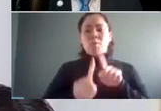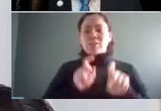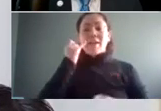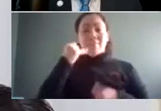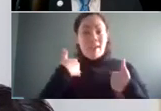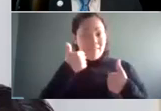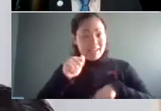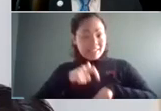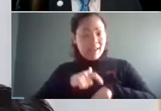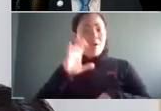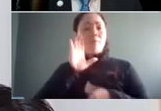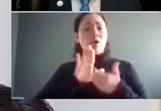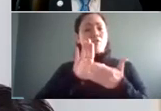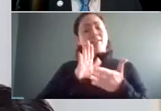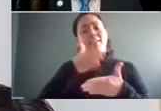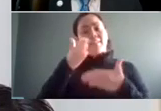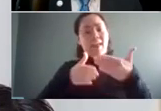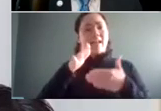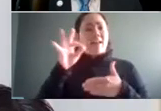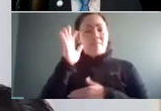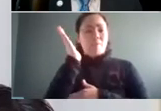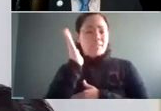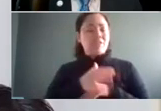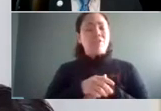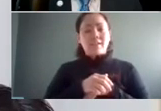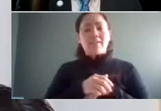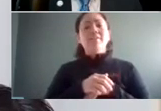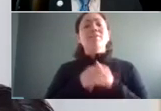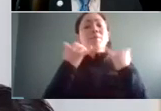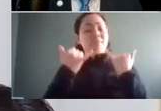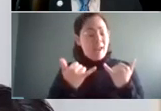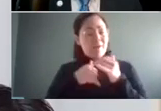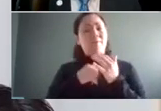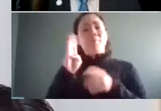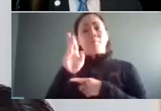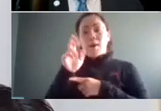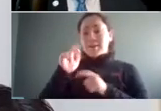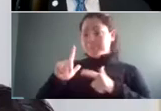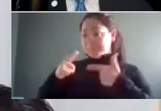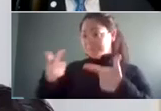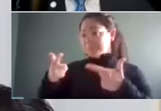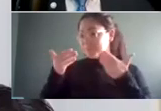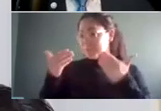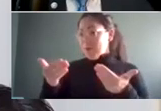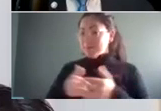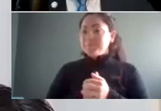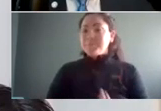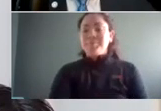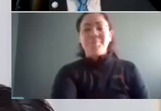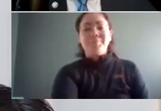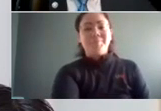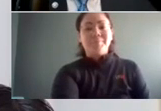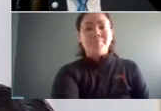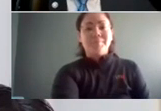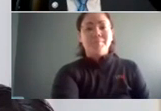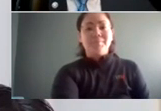address all questions at the end of the presentation. With that being said Brian go ahead and take it away. Thank you